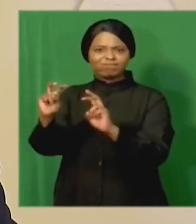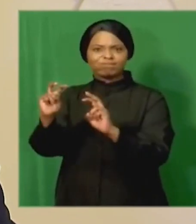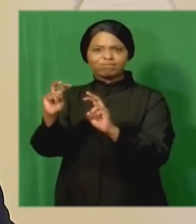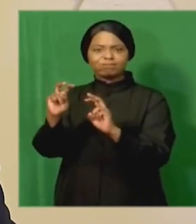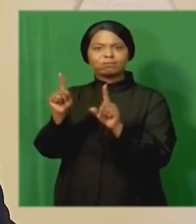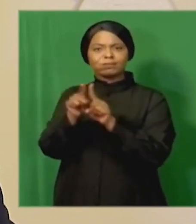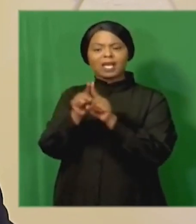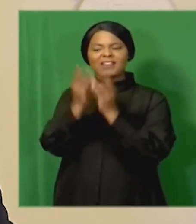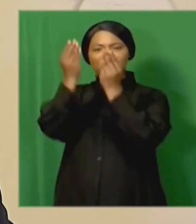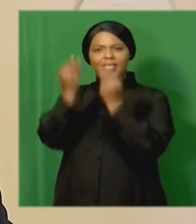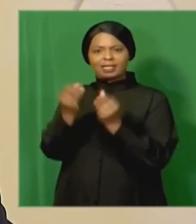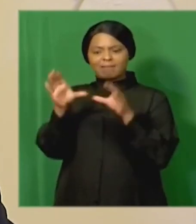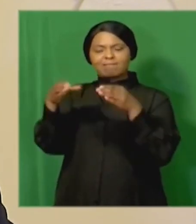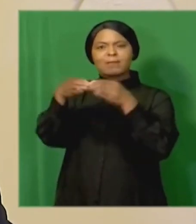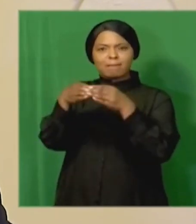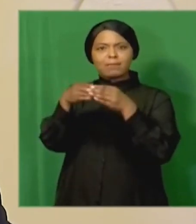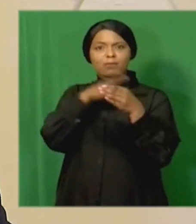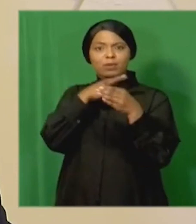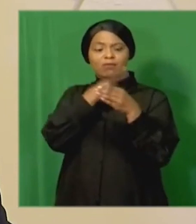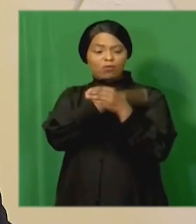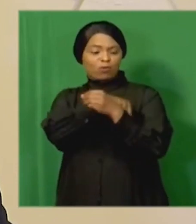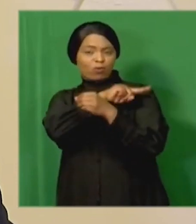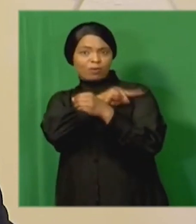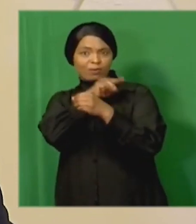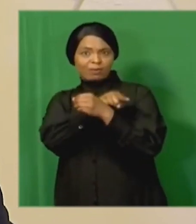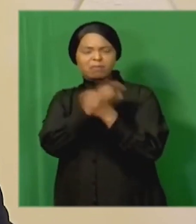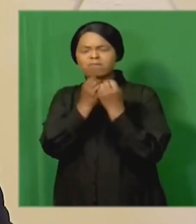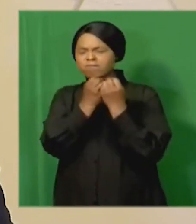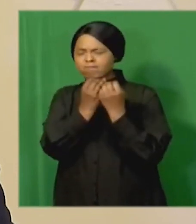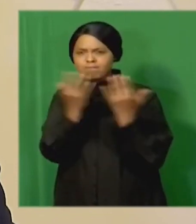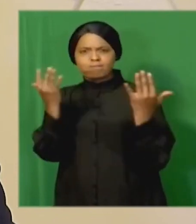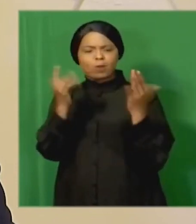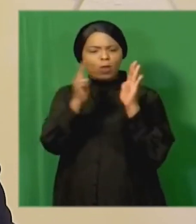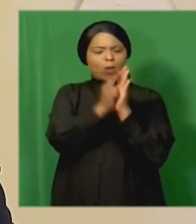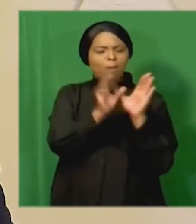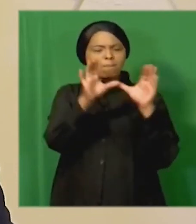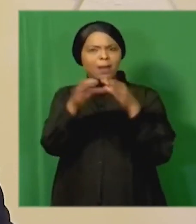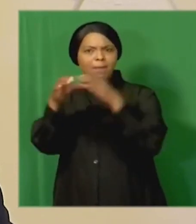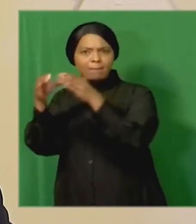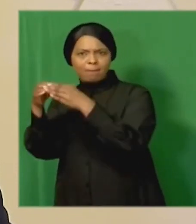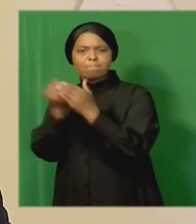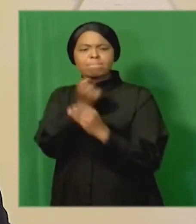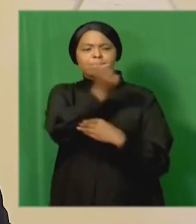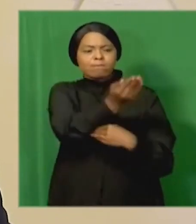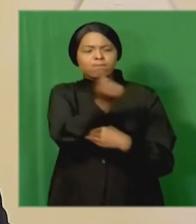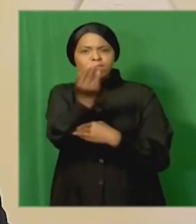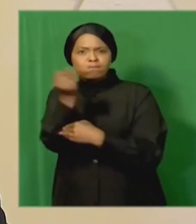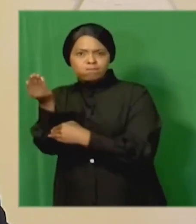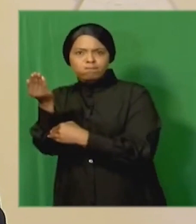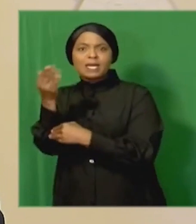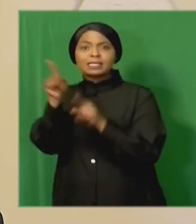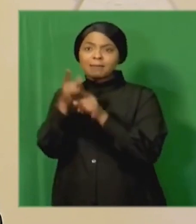and the financial sector conduct authority and a number of law enforcement agencies in other